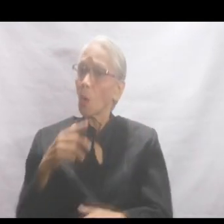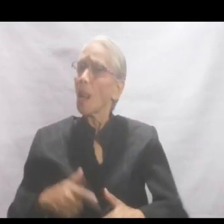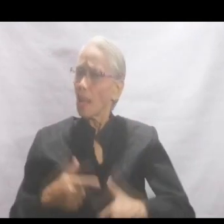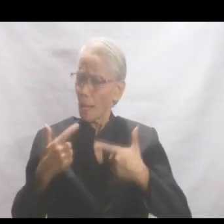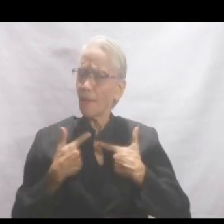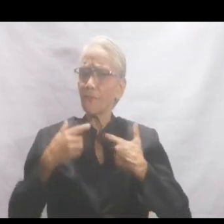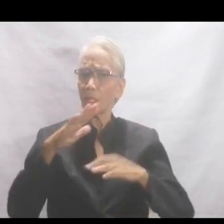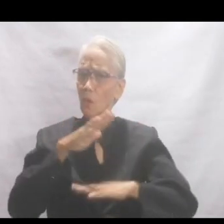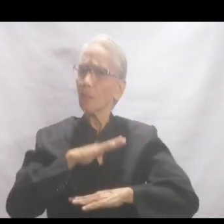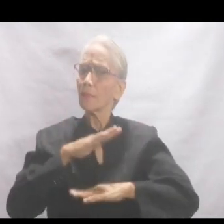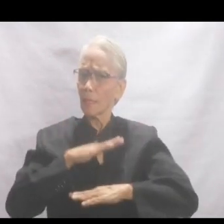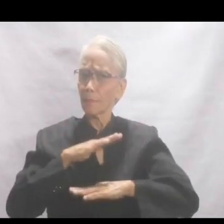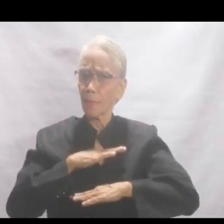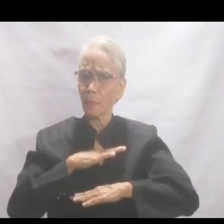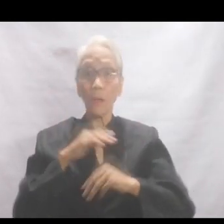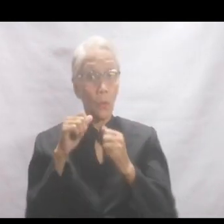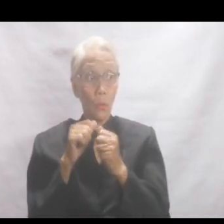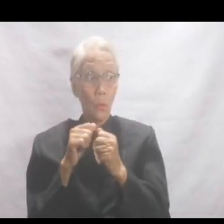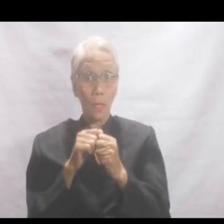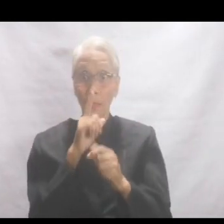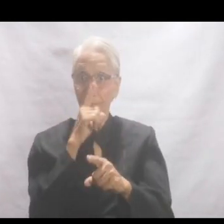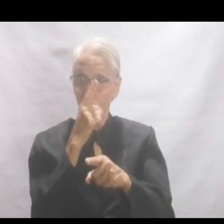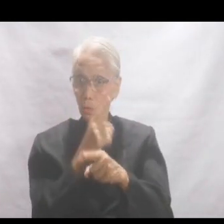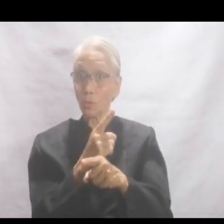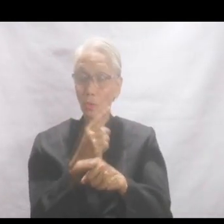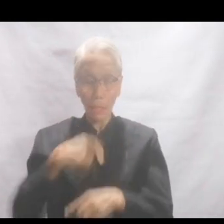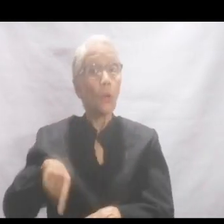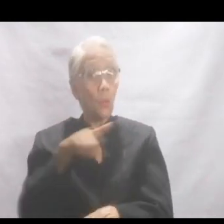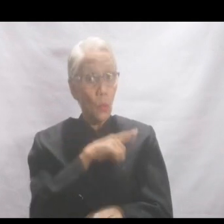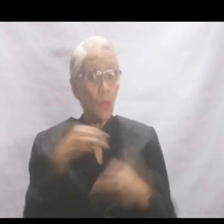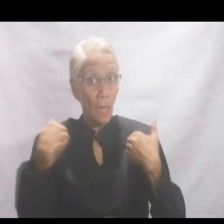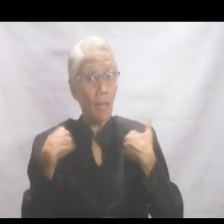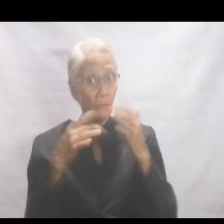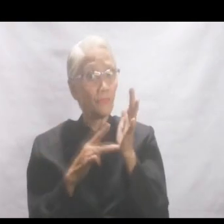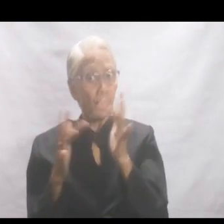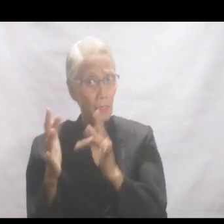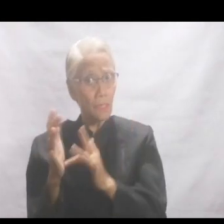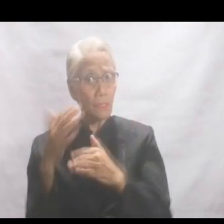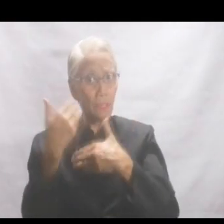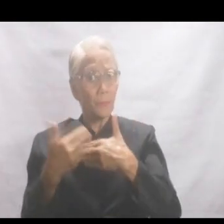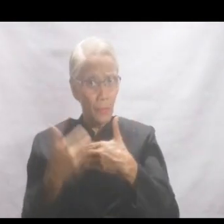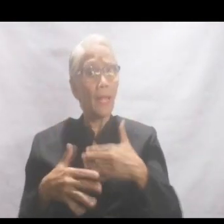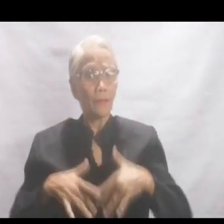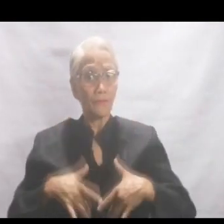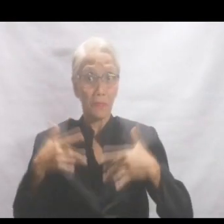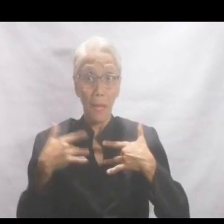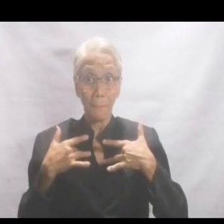contentment. Content with the fact that we have Him our bread of life.